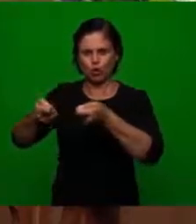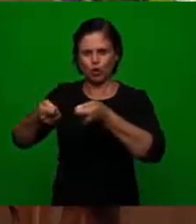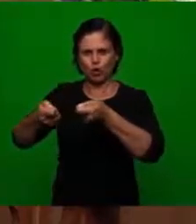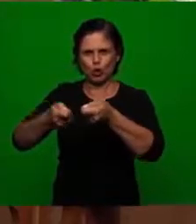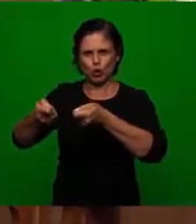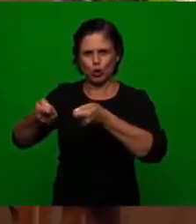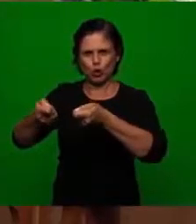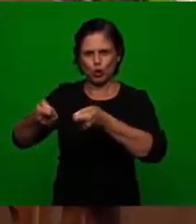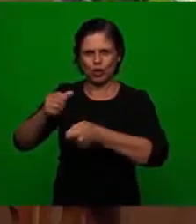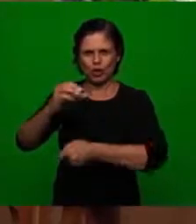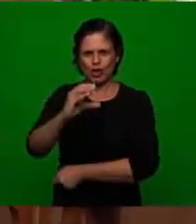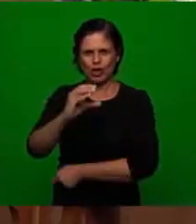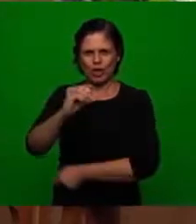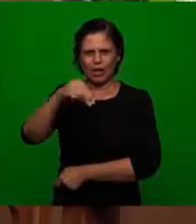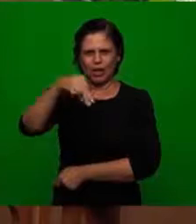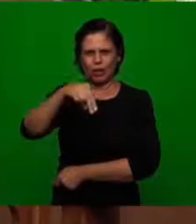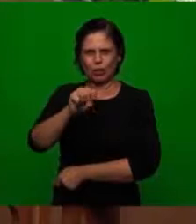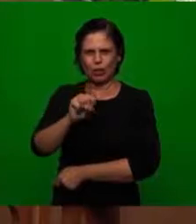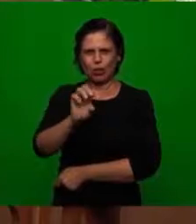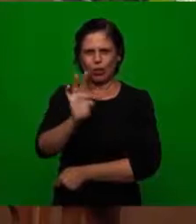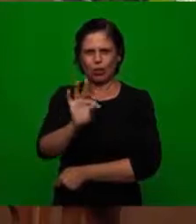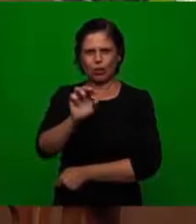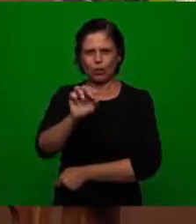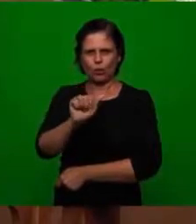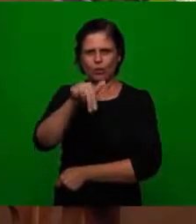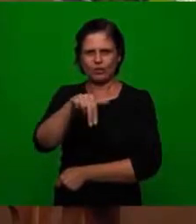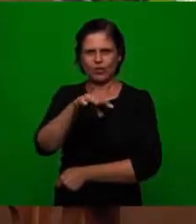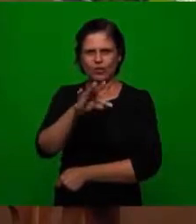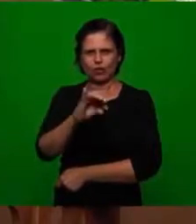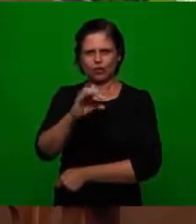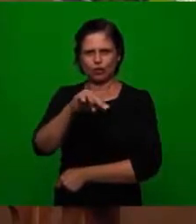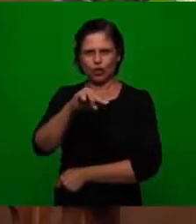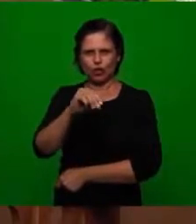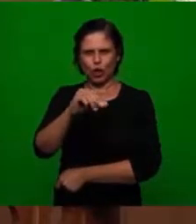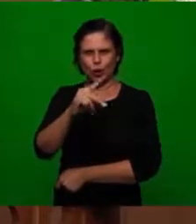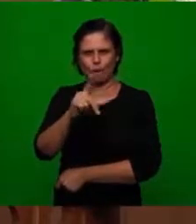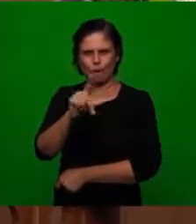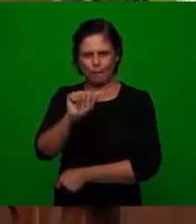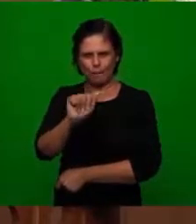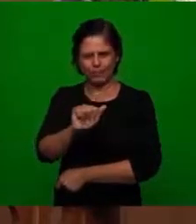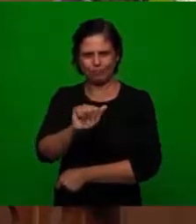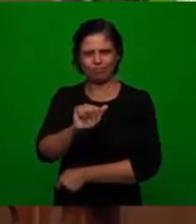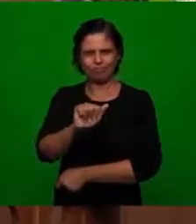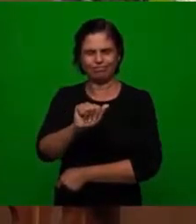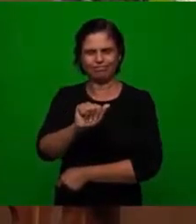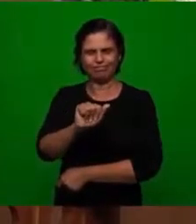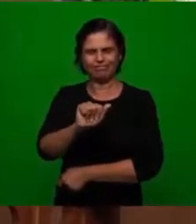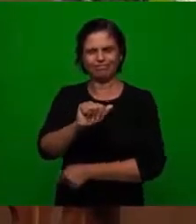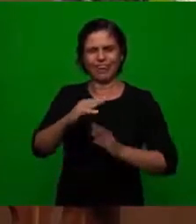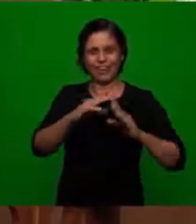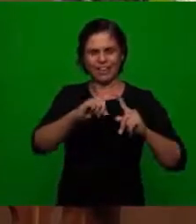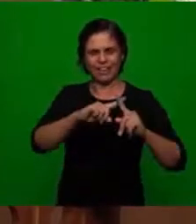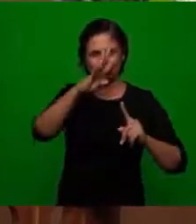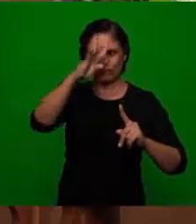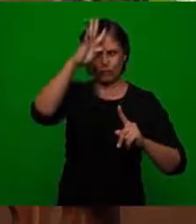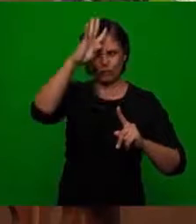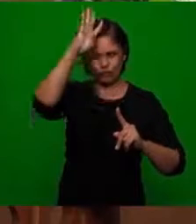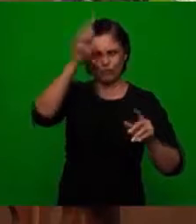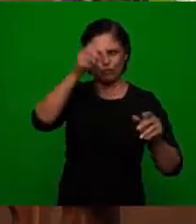their headquarter was Constantinople was called after Constantine